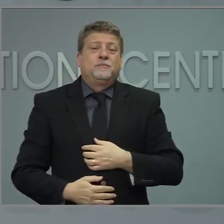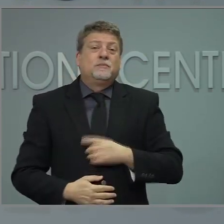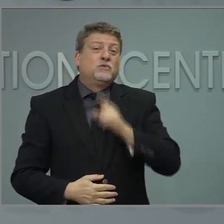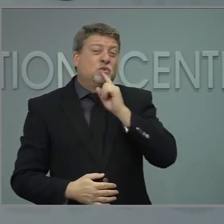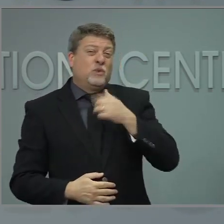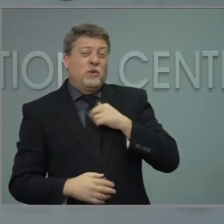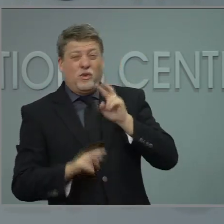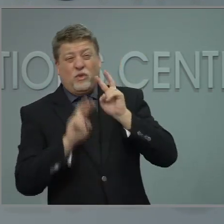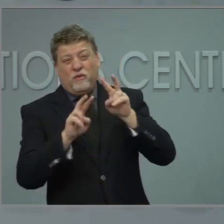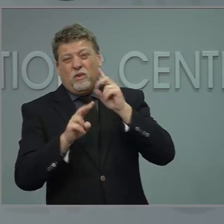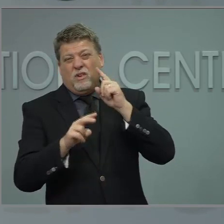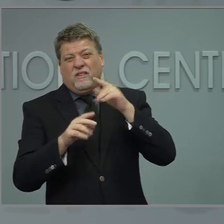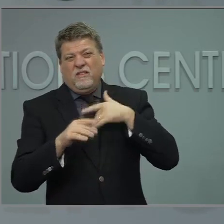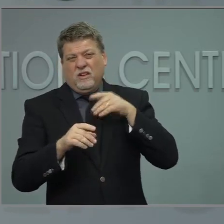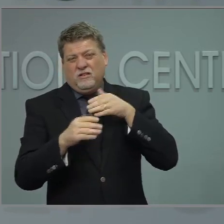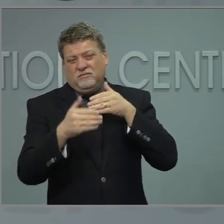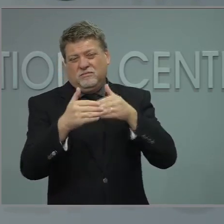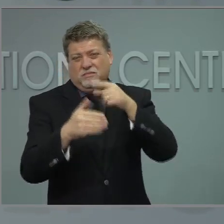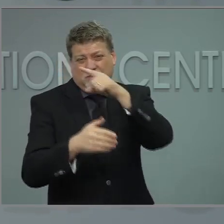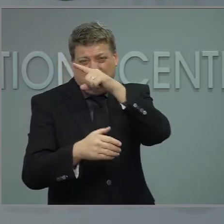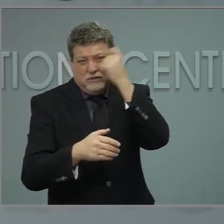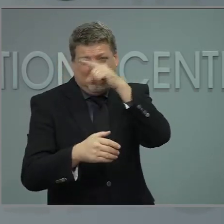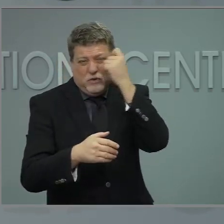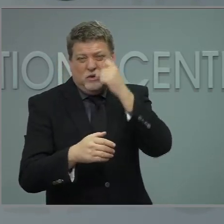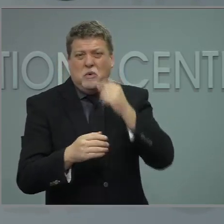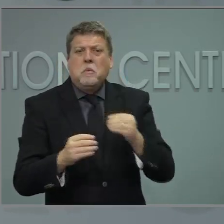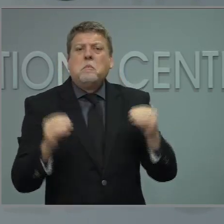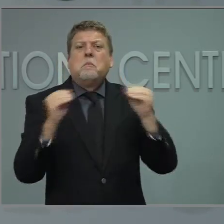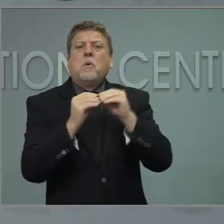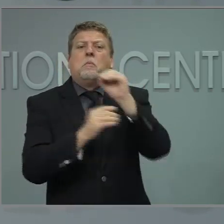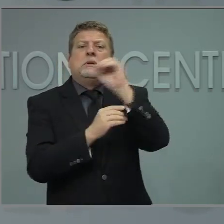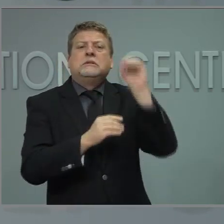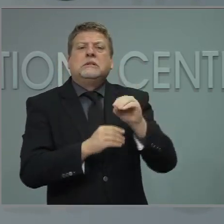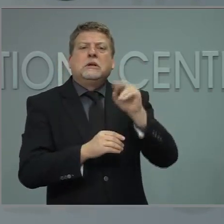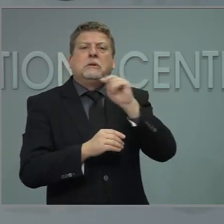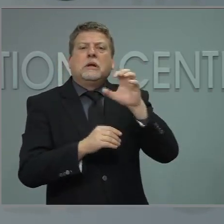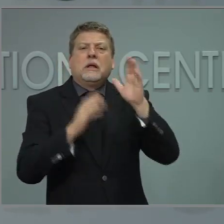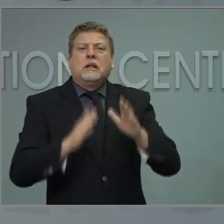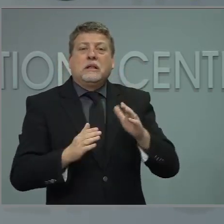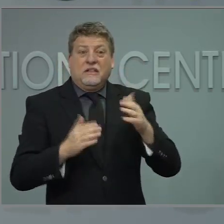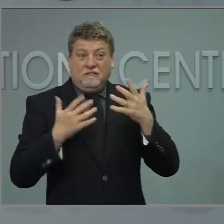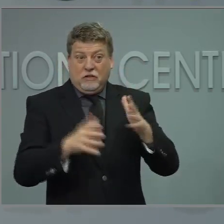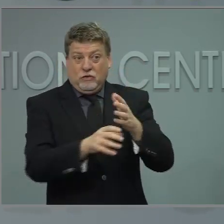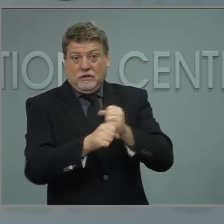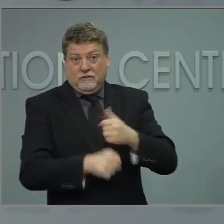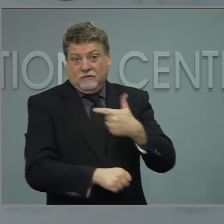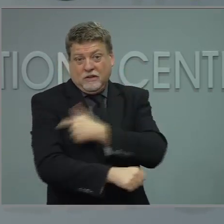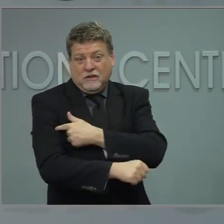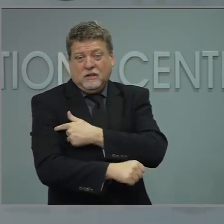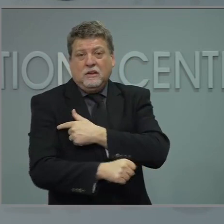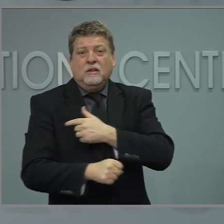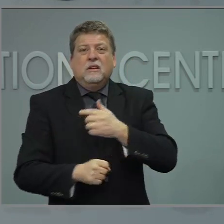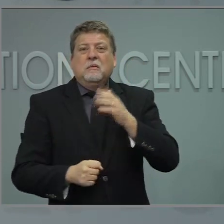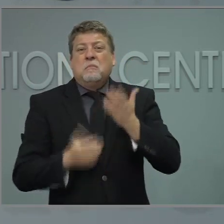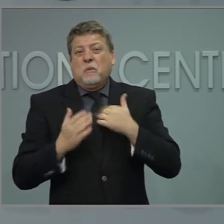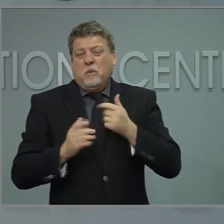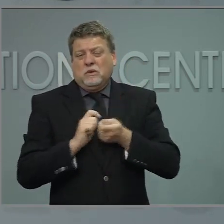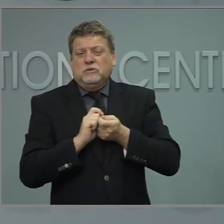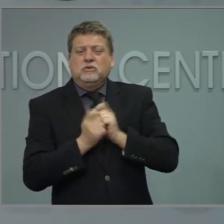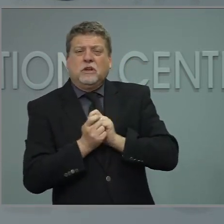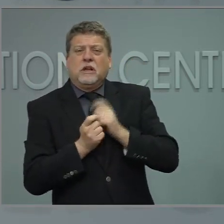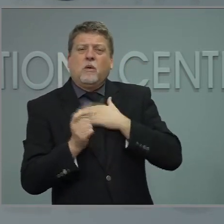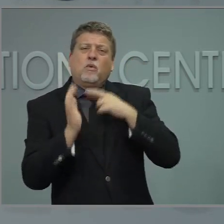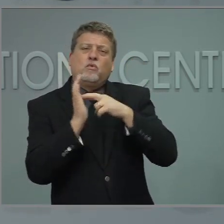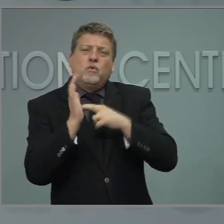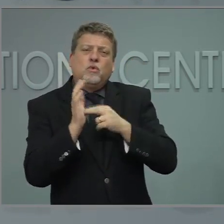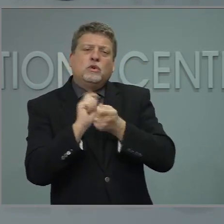percentage of people who are vaccinated. We can have significantly fewer restrictions and